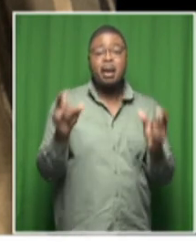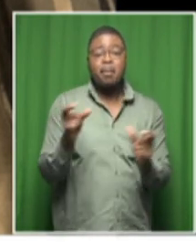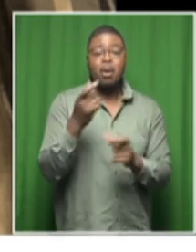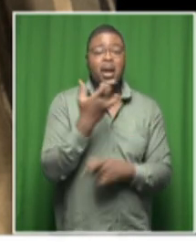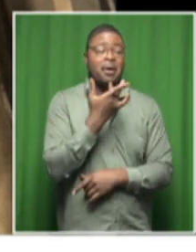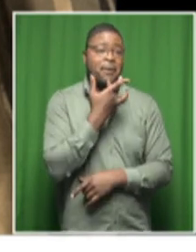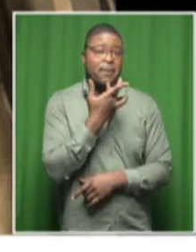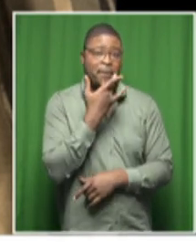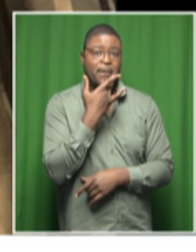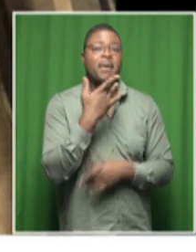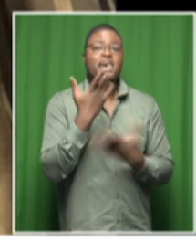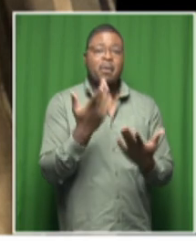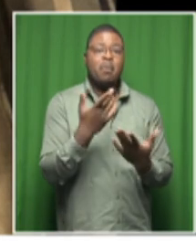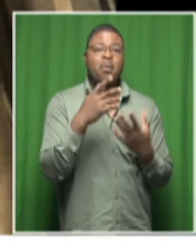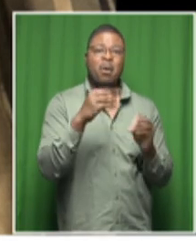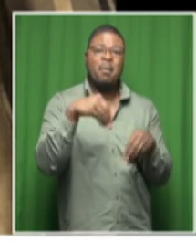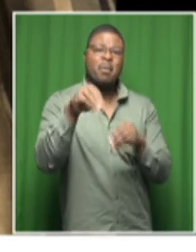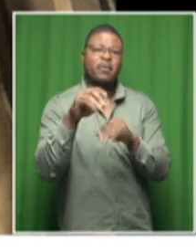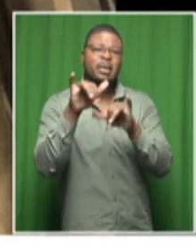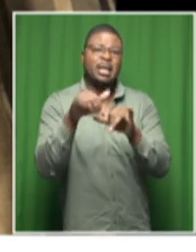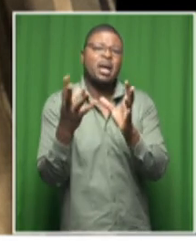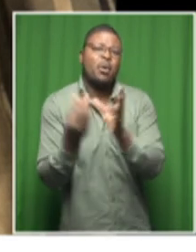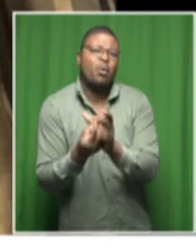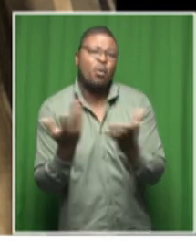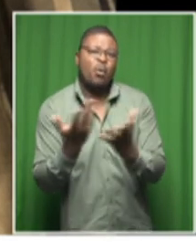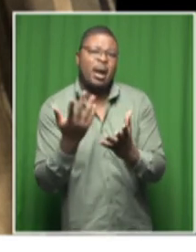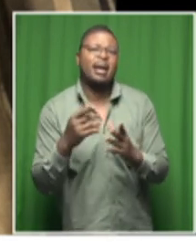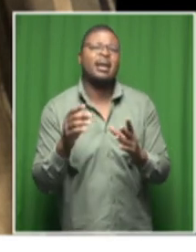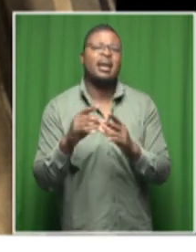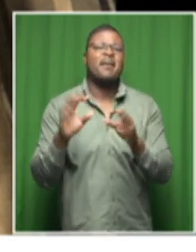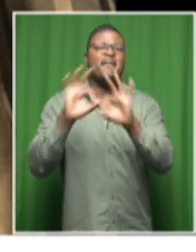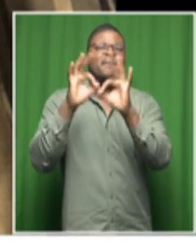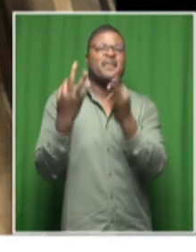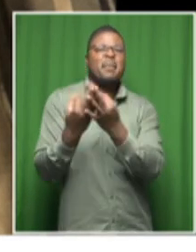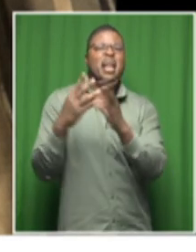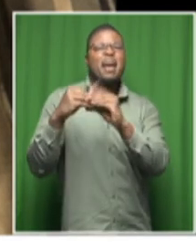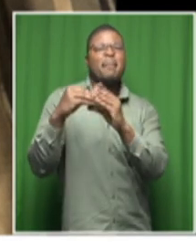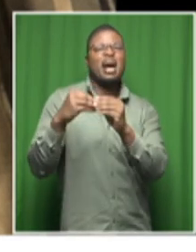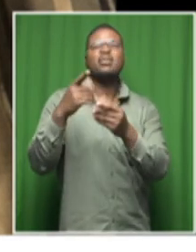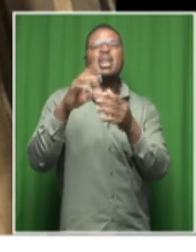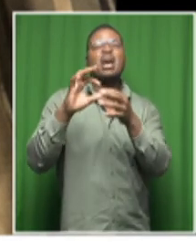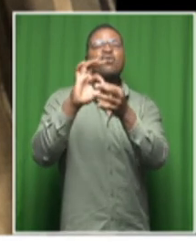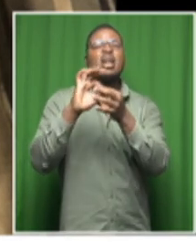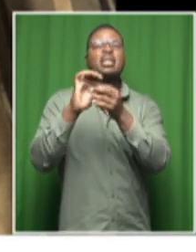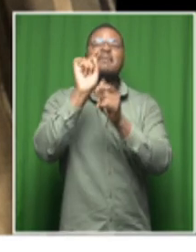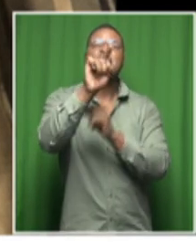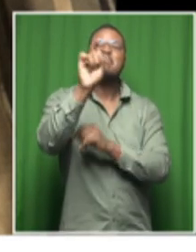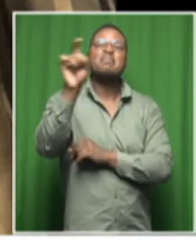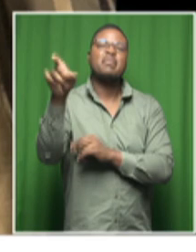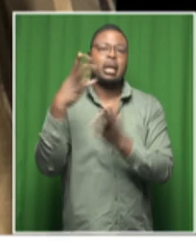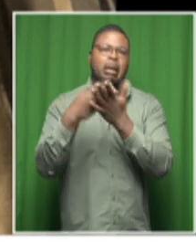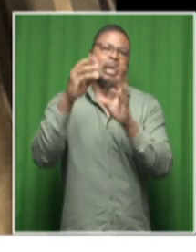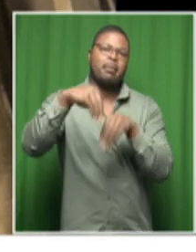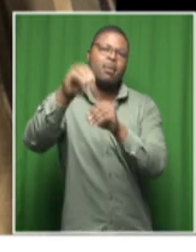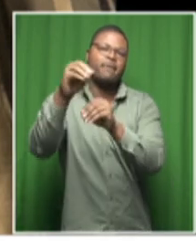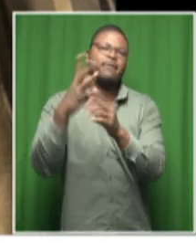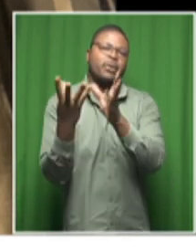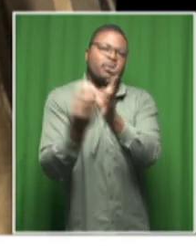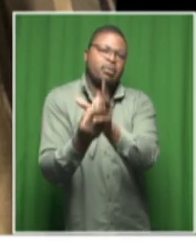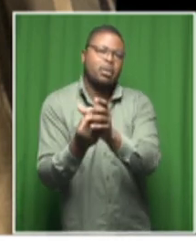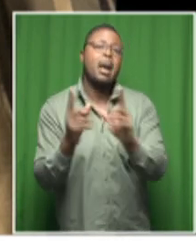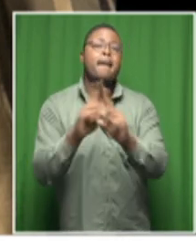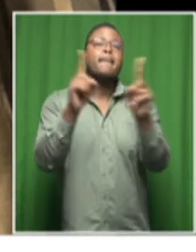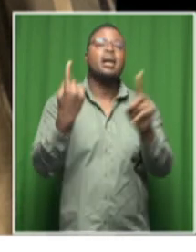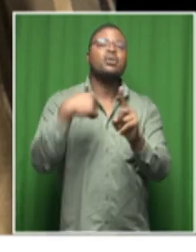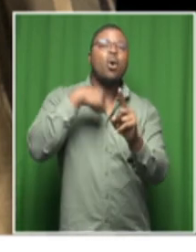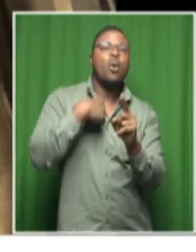and stay in their relatives with their relatives and and we believe that today many would